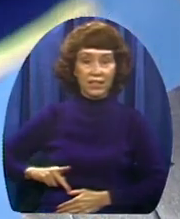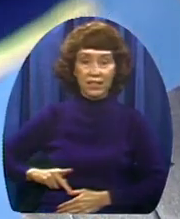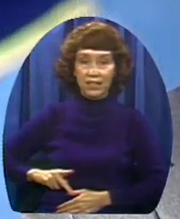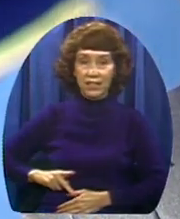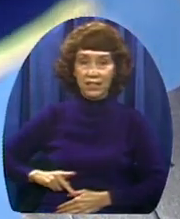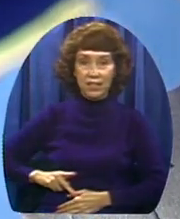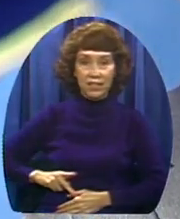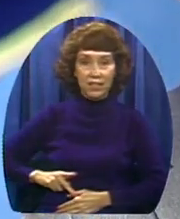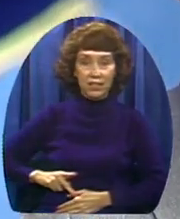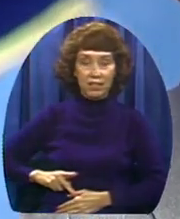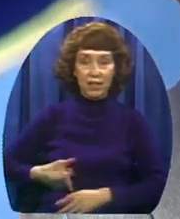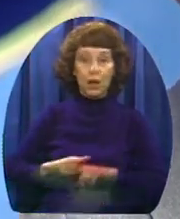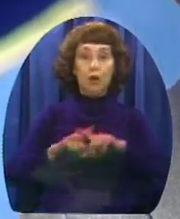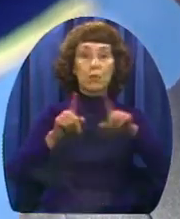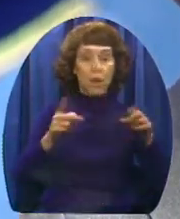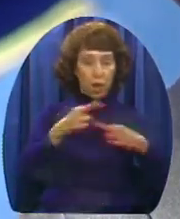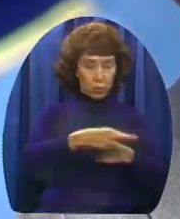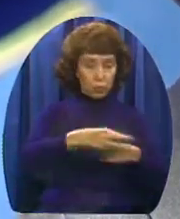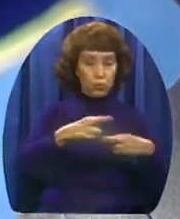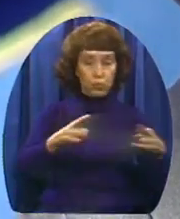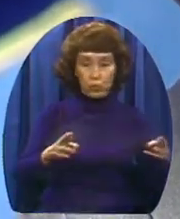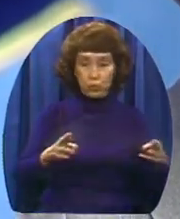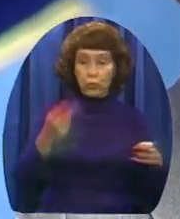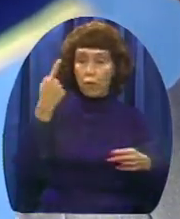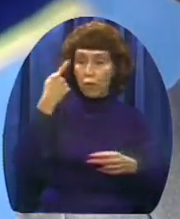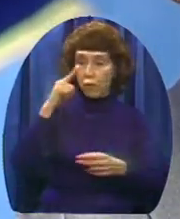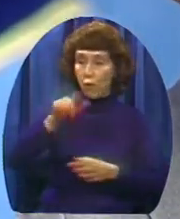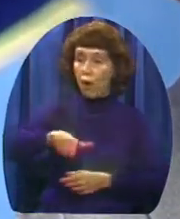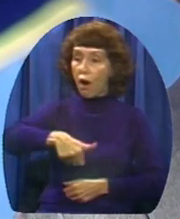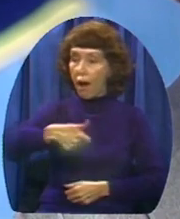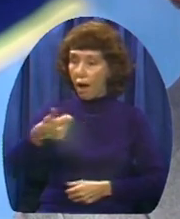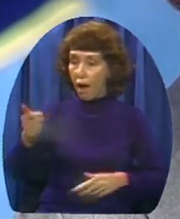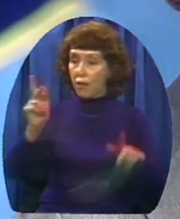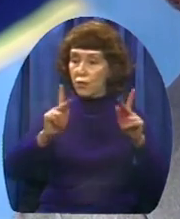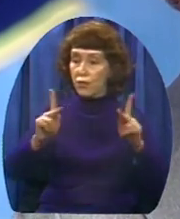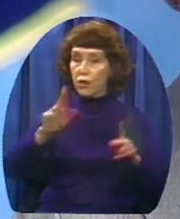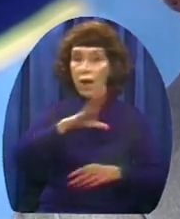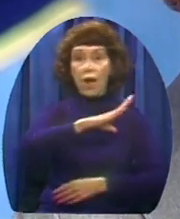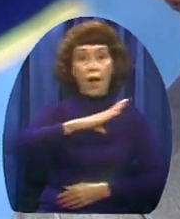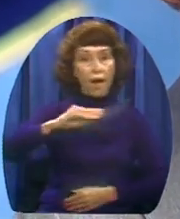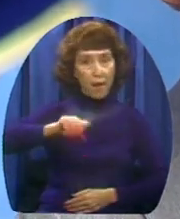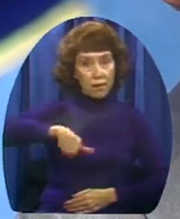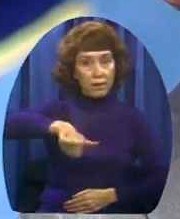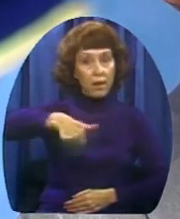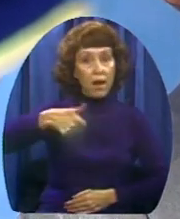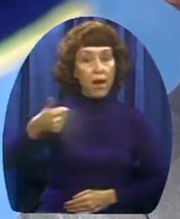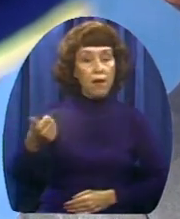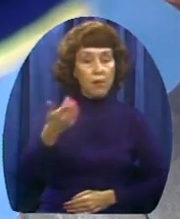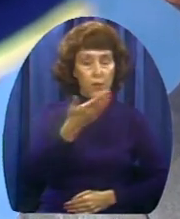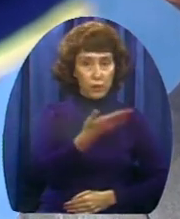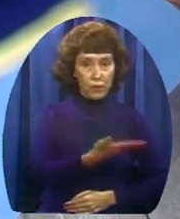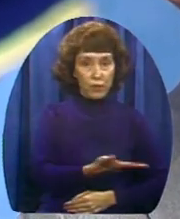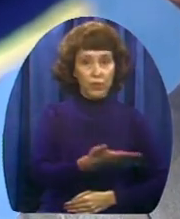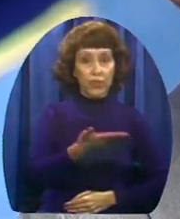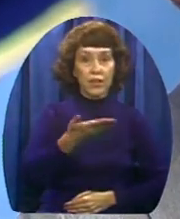But room for others and for other things